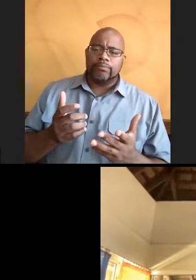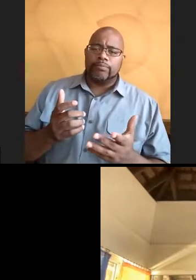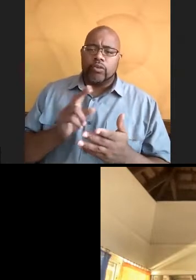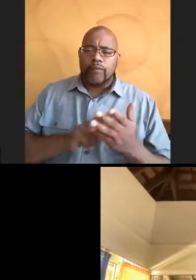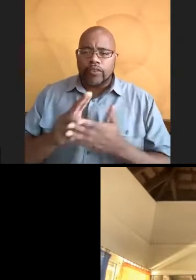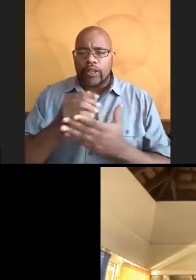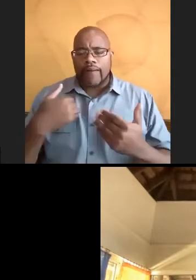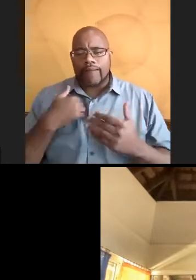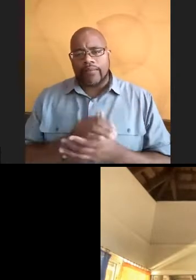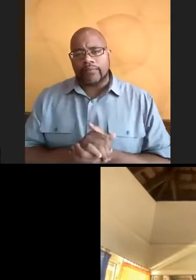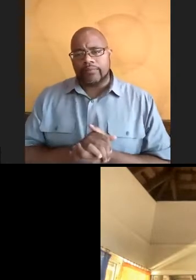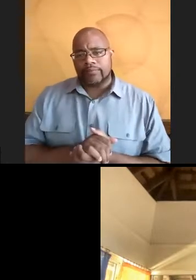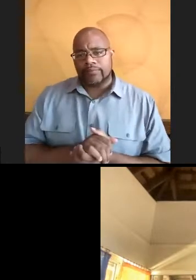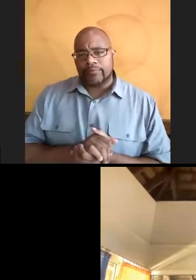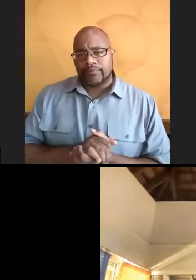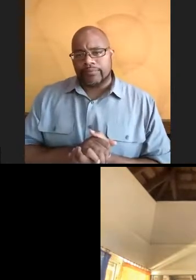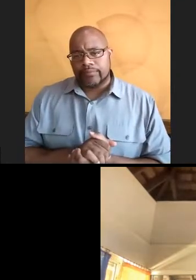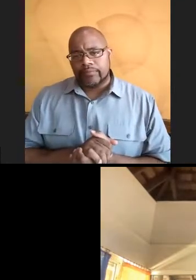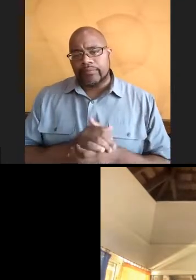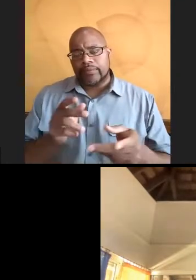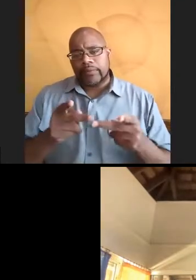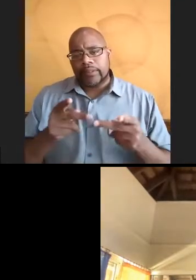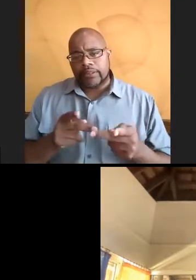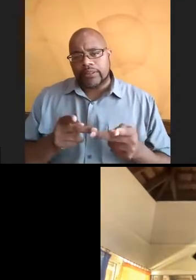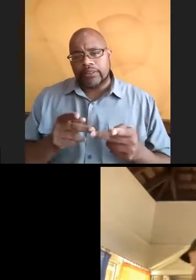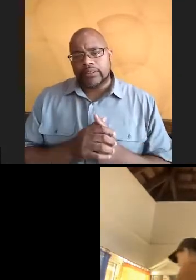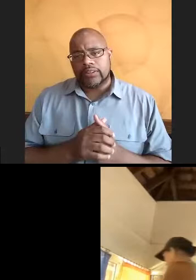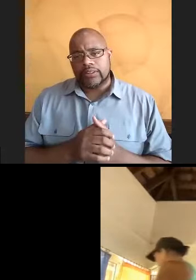places or like